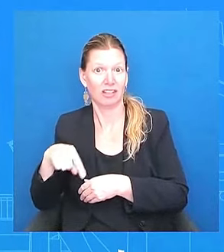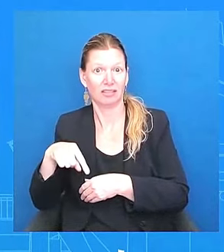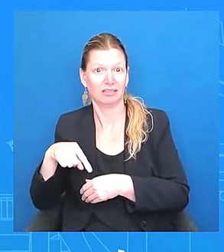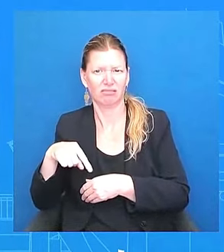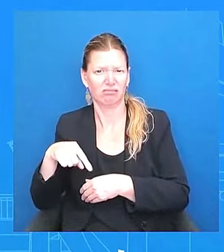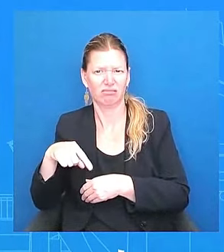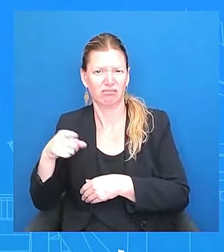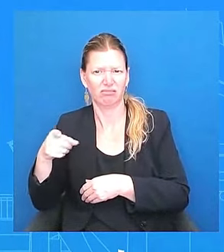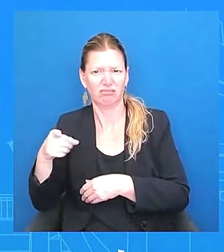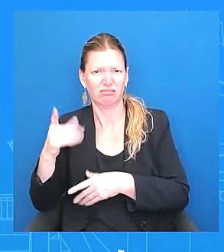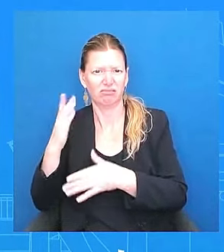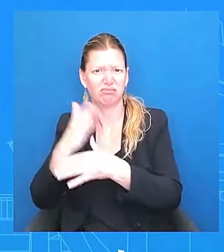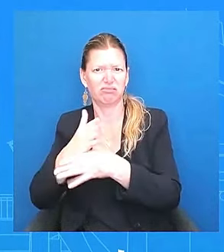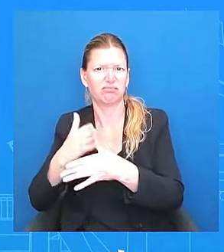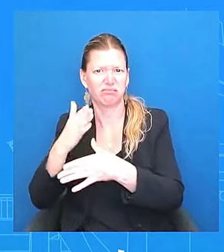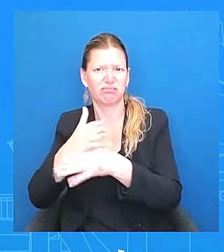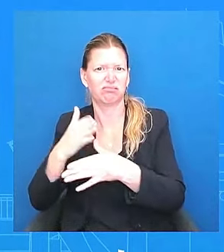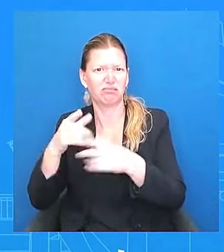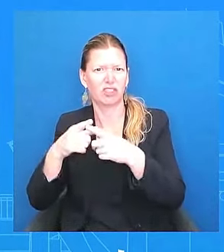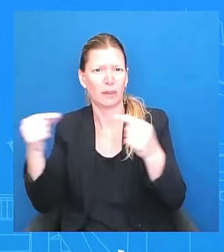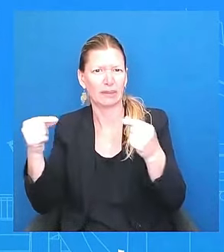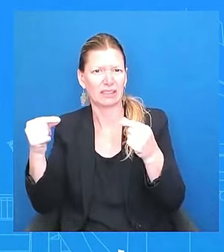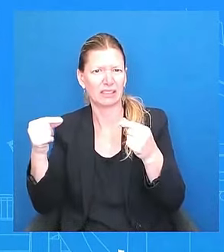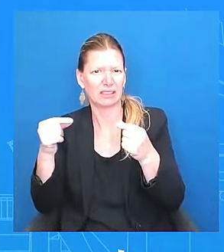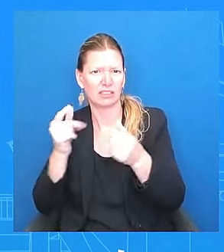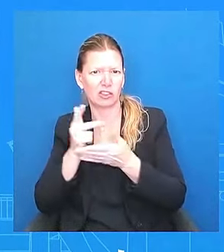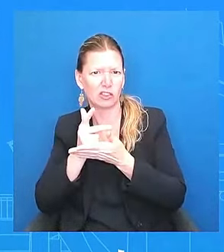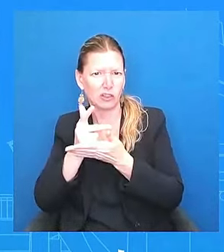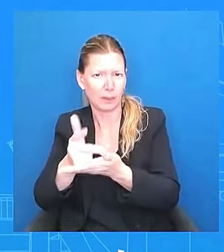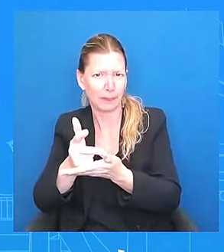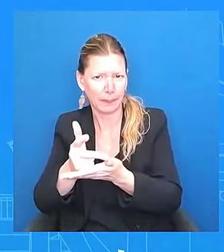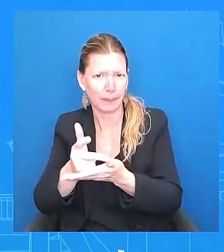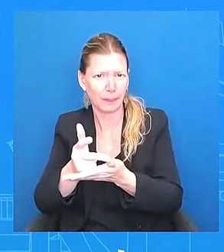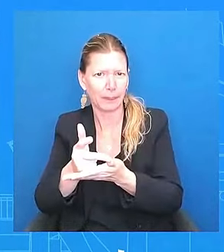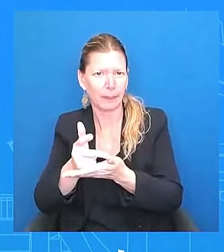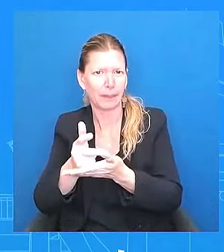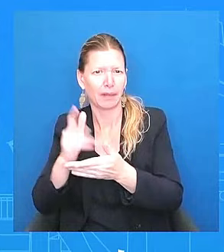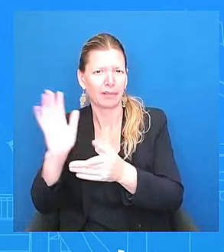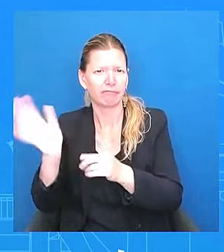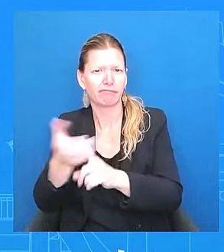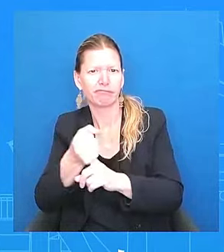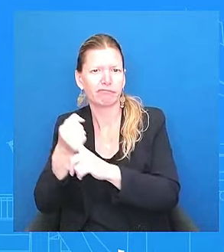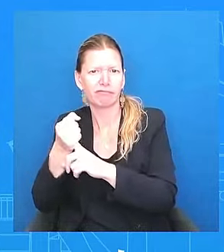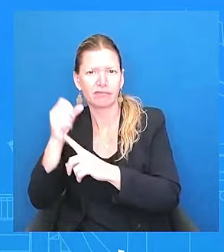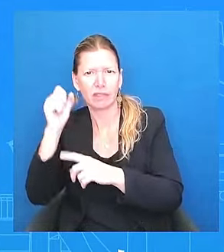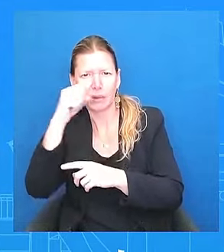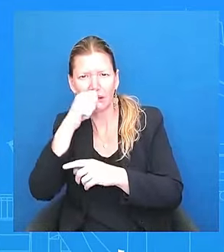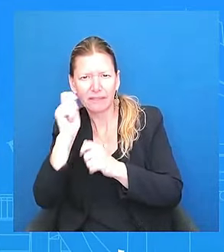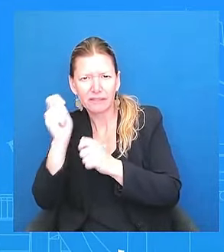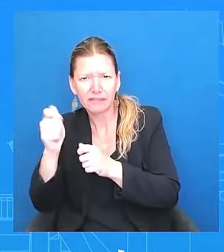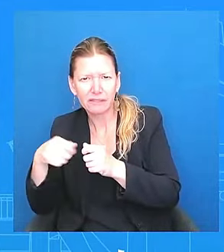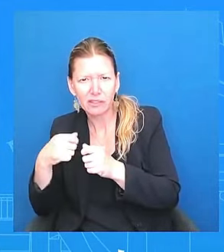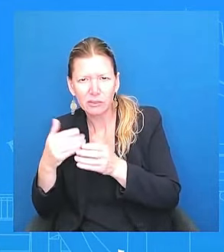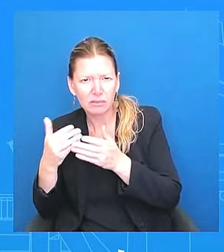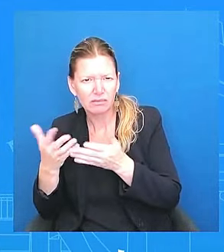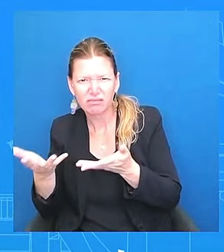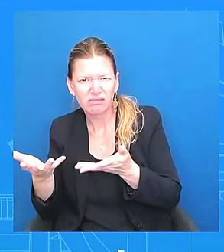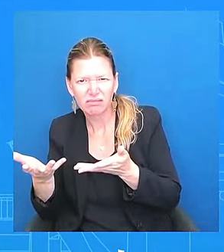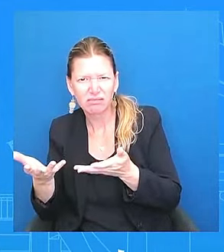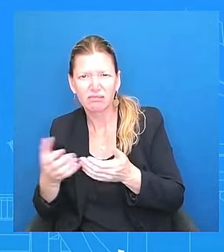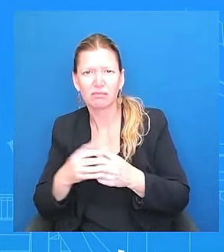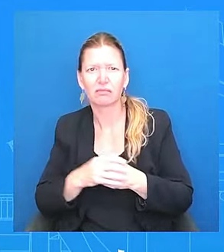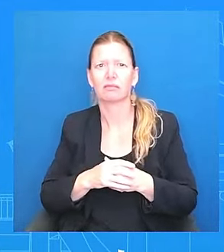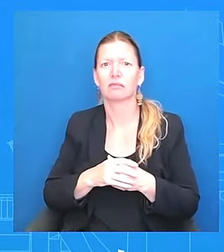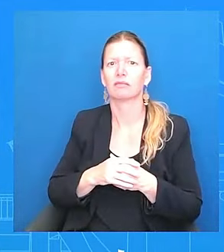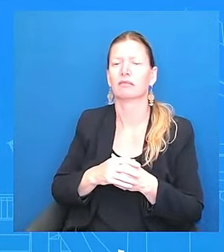Taiwanese fish boat on Taiwan Strait. What is White House reaction to those comments? on the fish boat, we're obviously closely